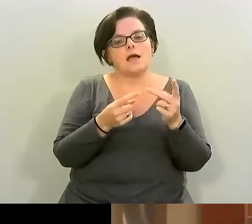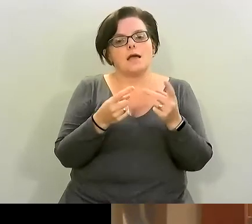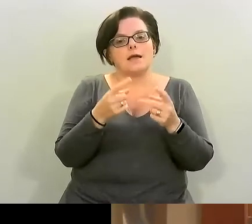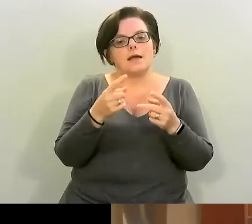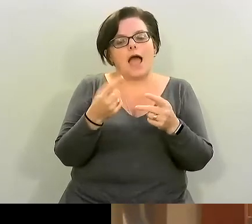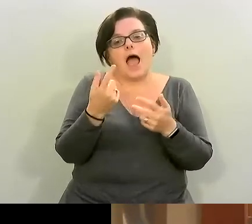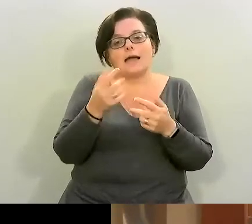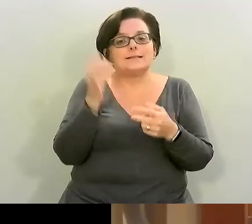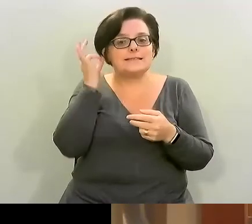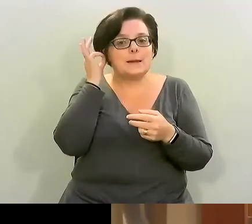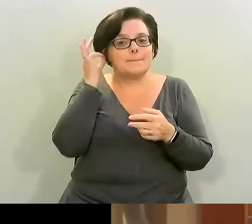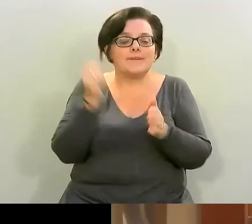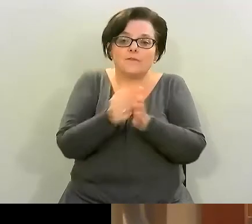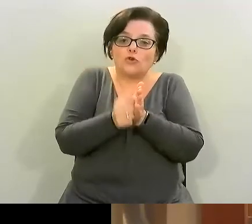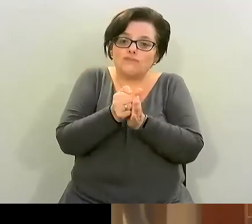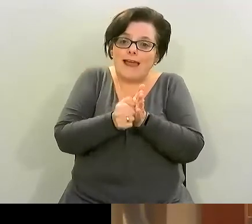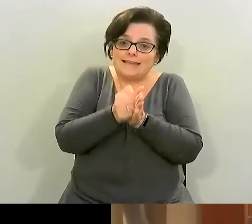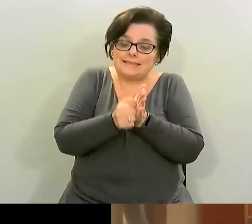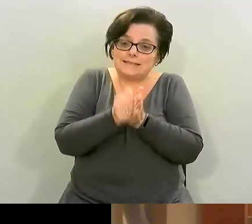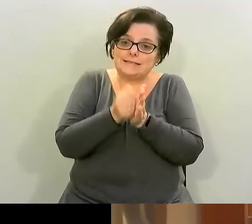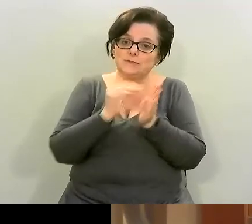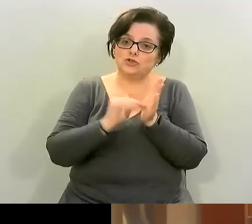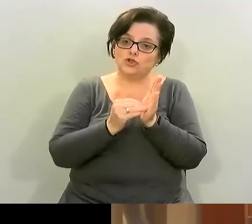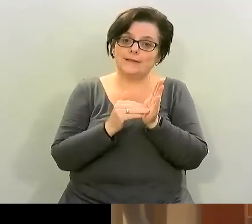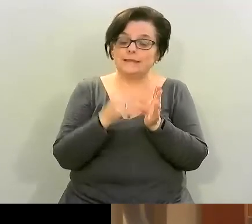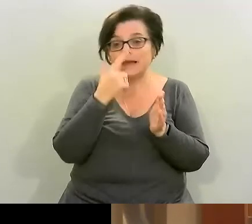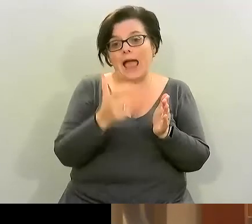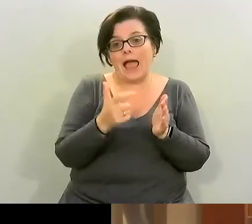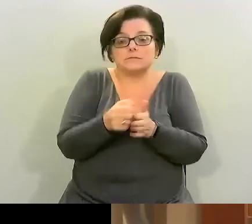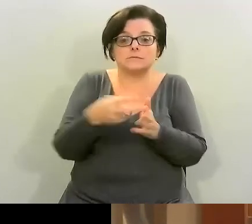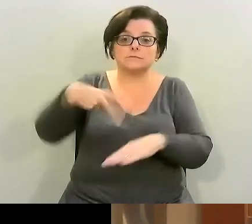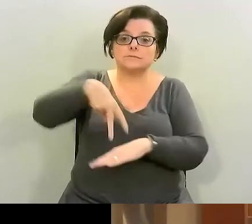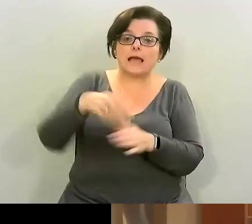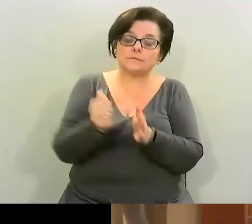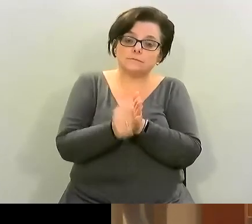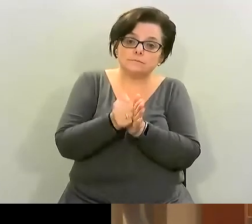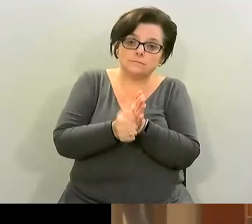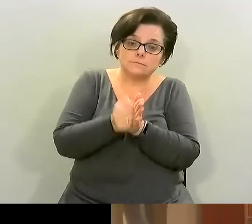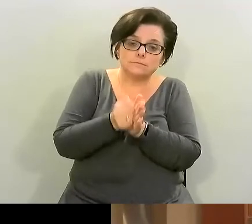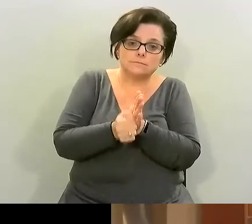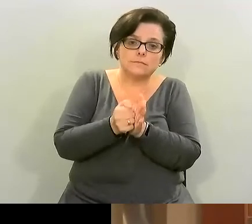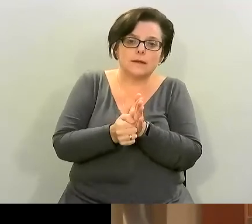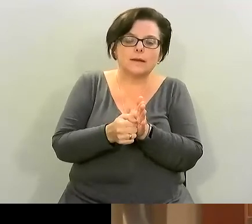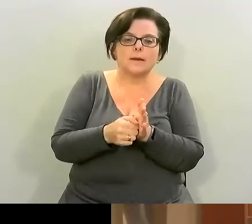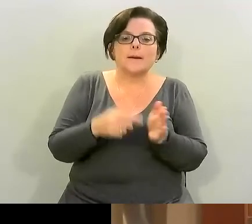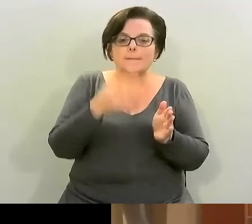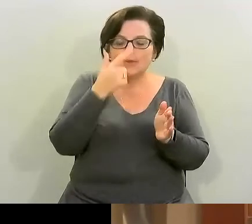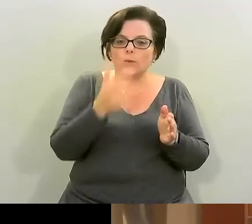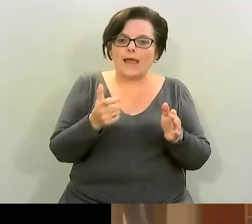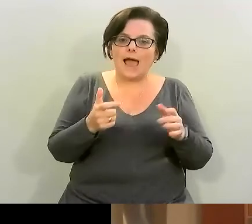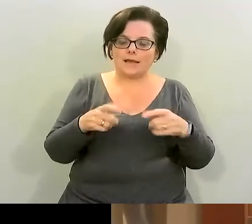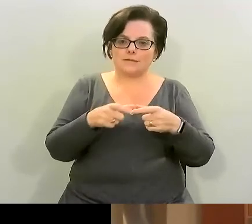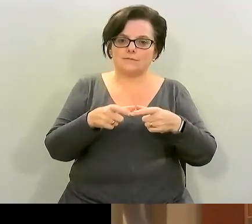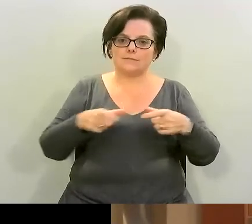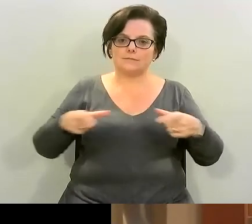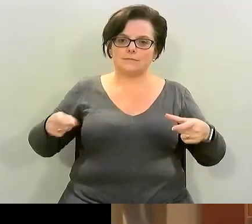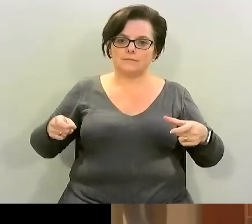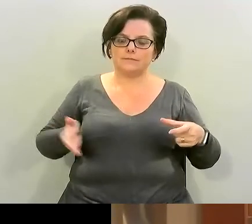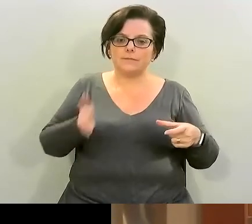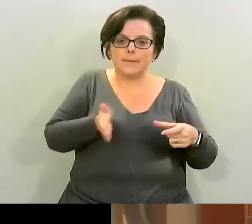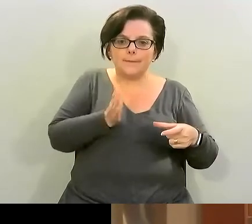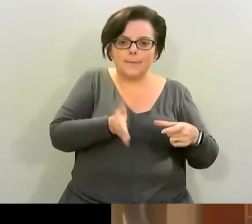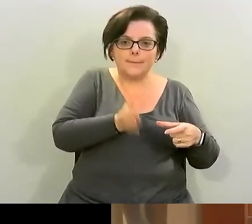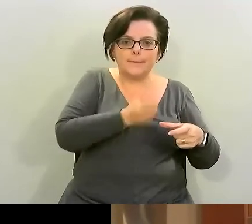stand and grate all of it as much as you can but you can also get the slab cut it up into just big chunks and put it in your food